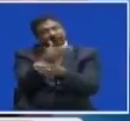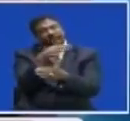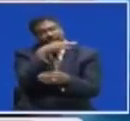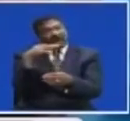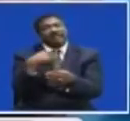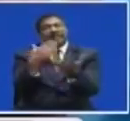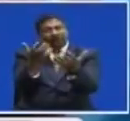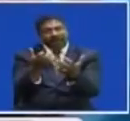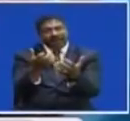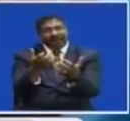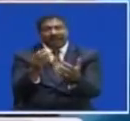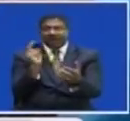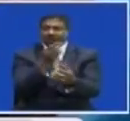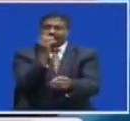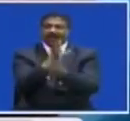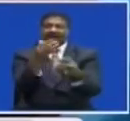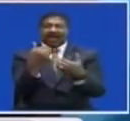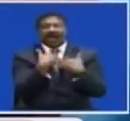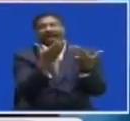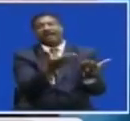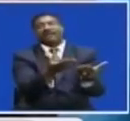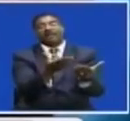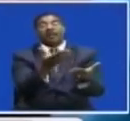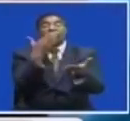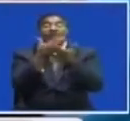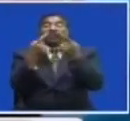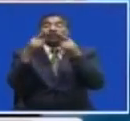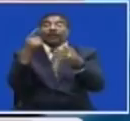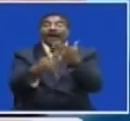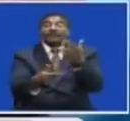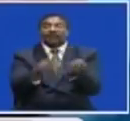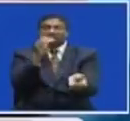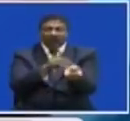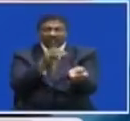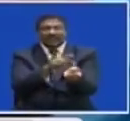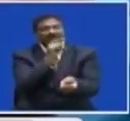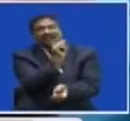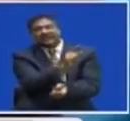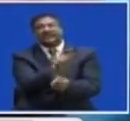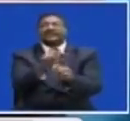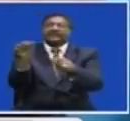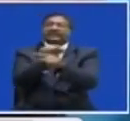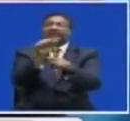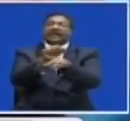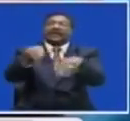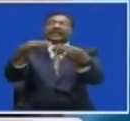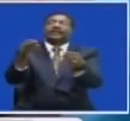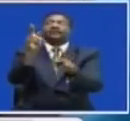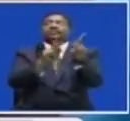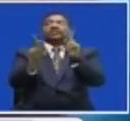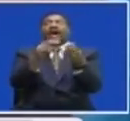have a fish park And then the good news Is that our doctor here Is already training People